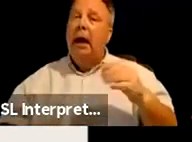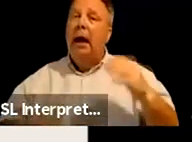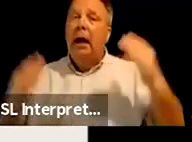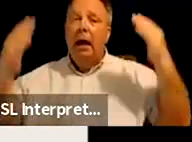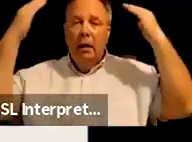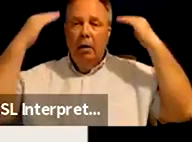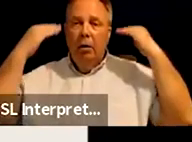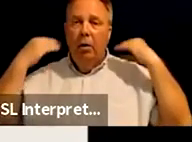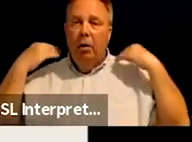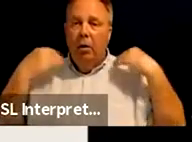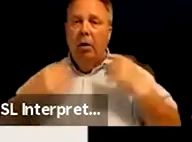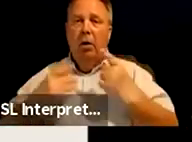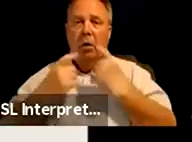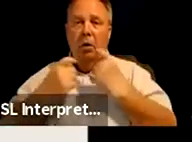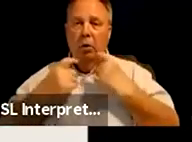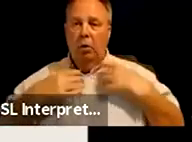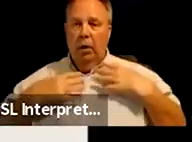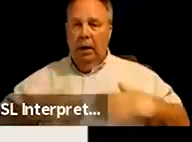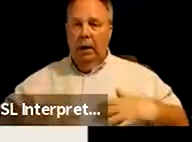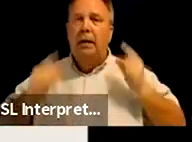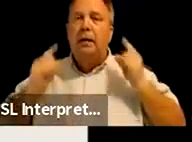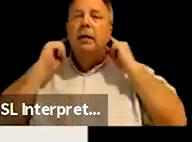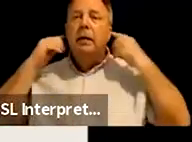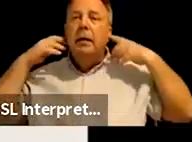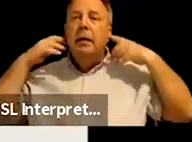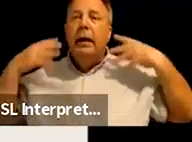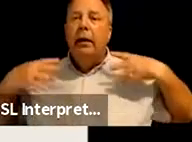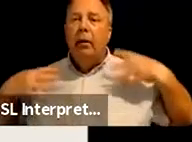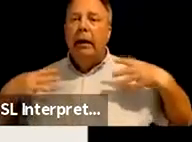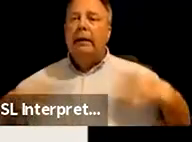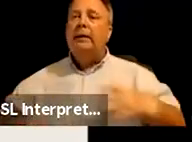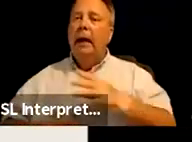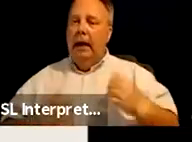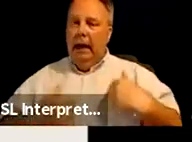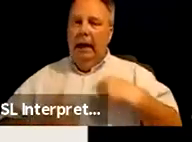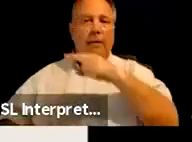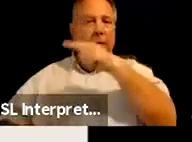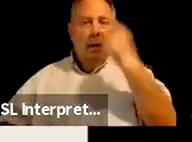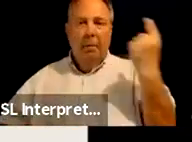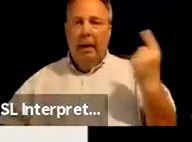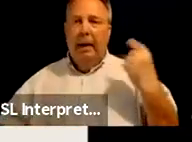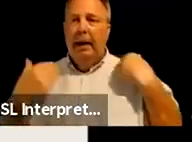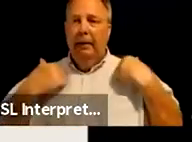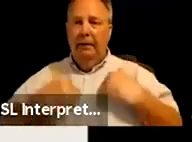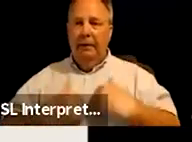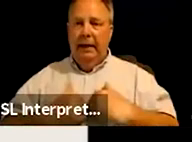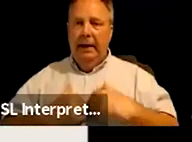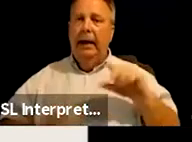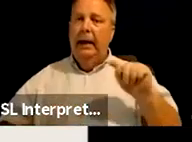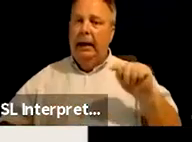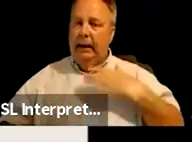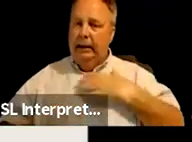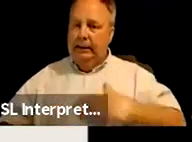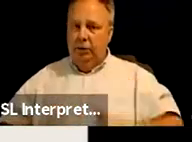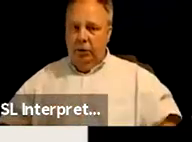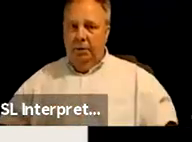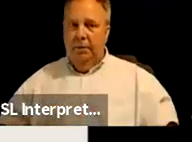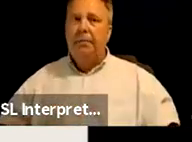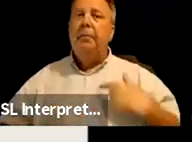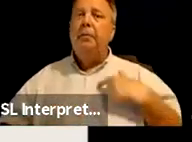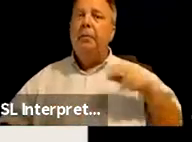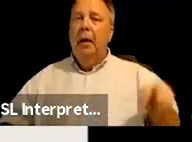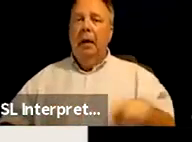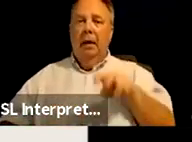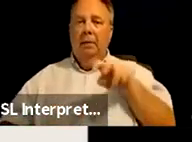red fringe leather earrings. And I have on a black V-neck t-shirt and I'm sitting